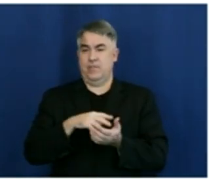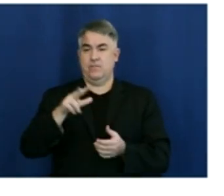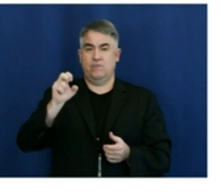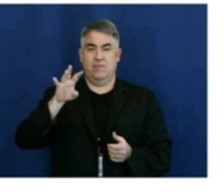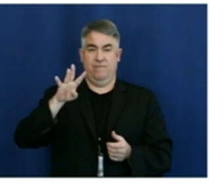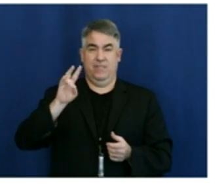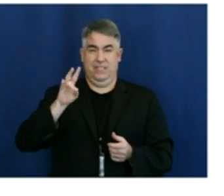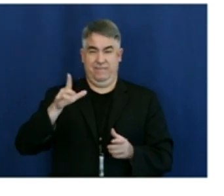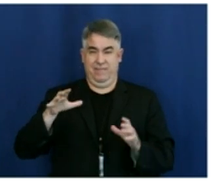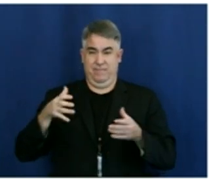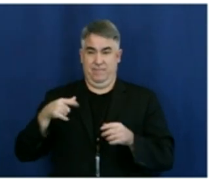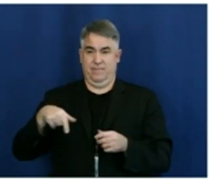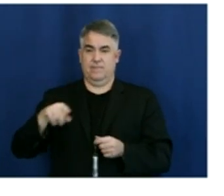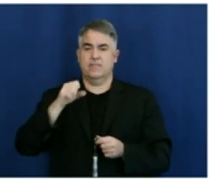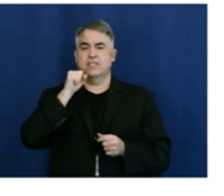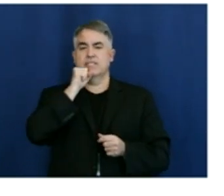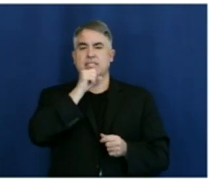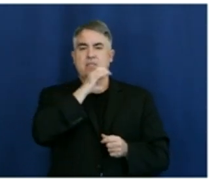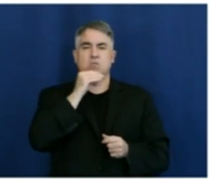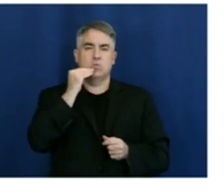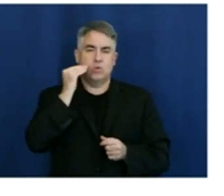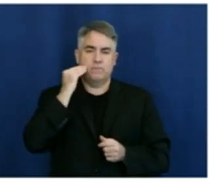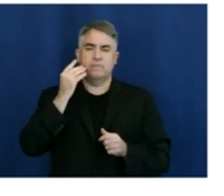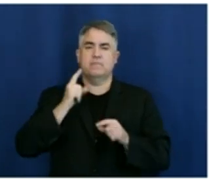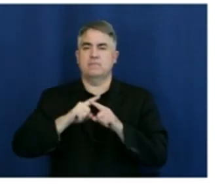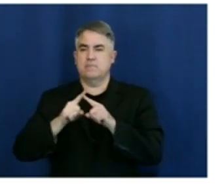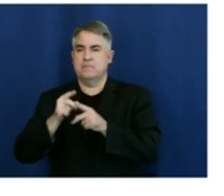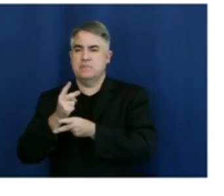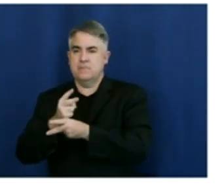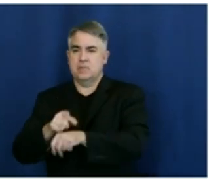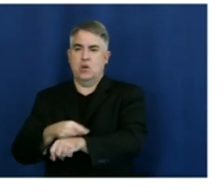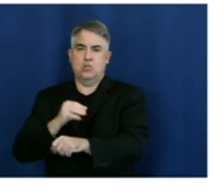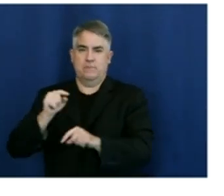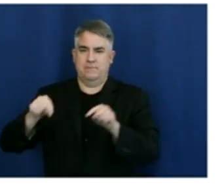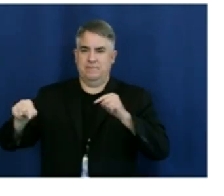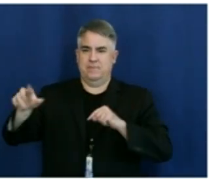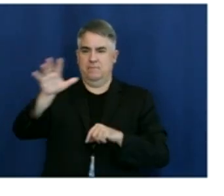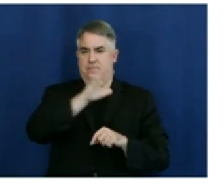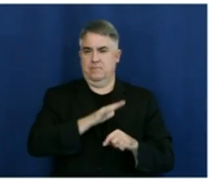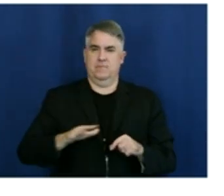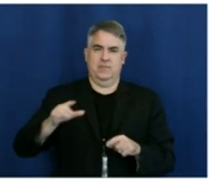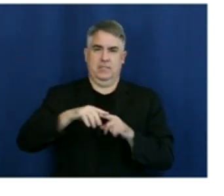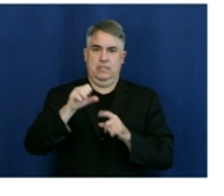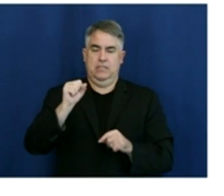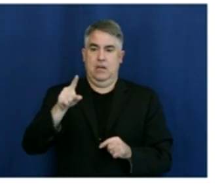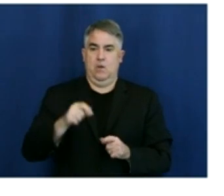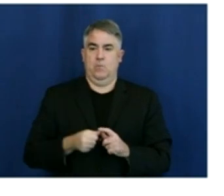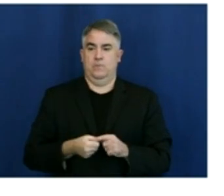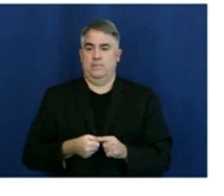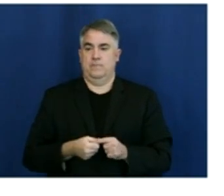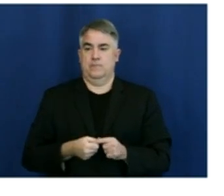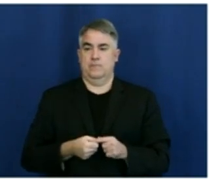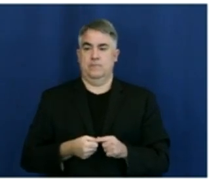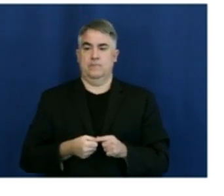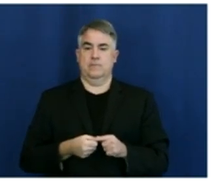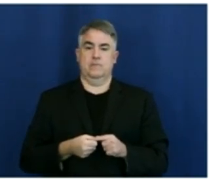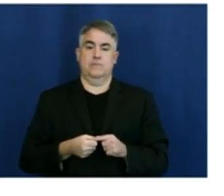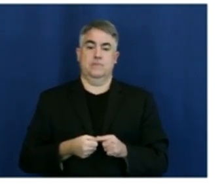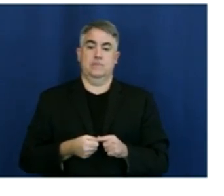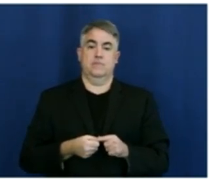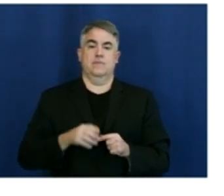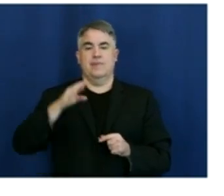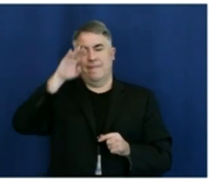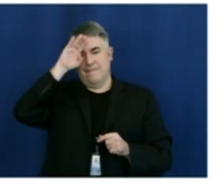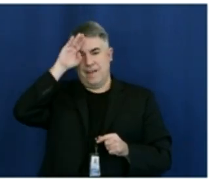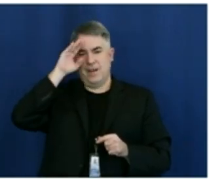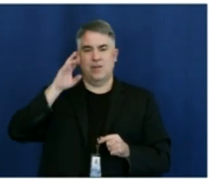their first dosage either through our partnership with our fire departments or through the partnership with the pharmacies. And we